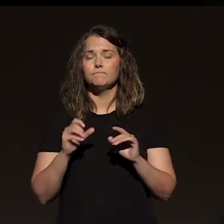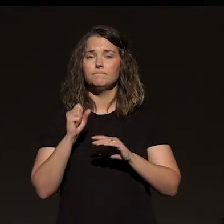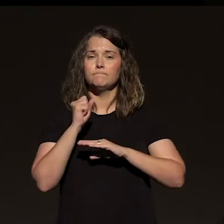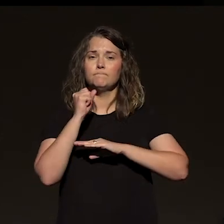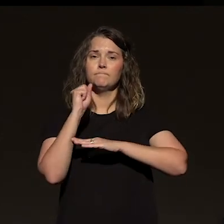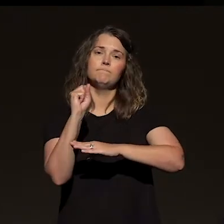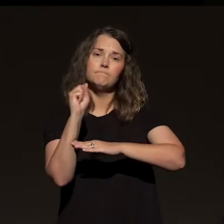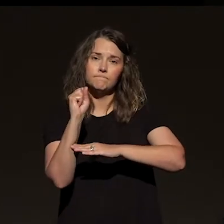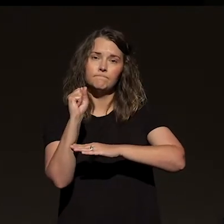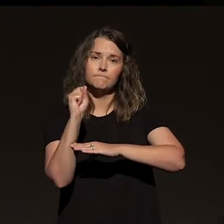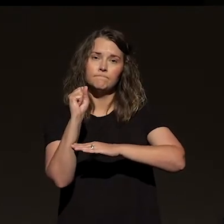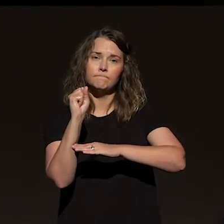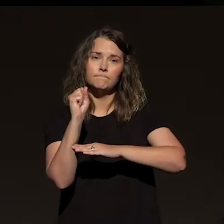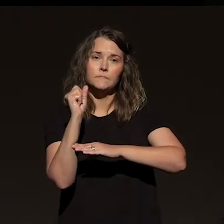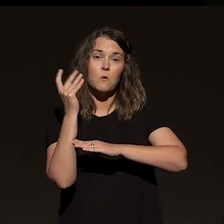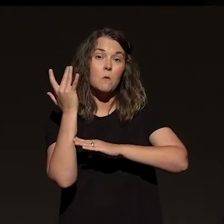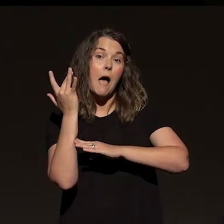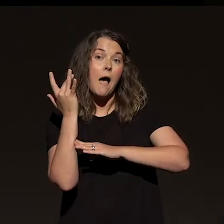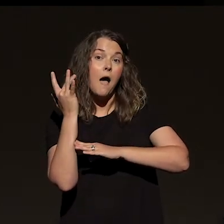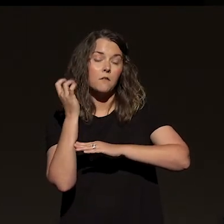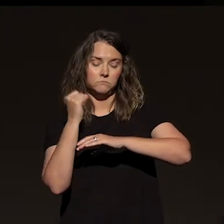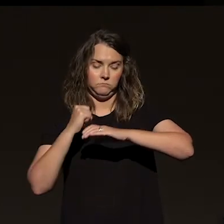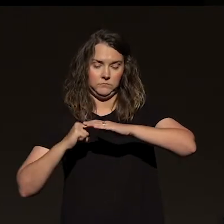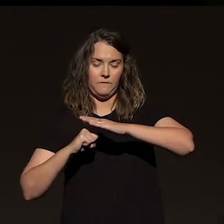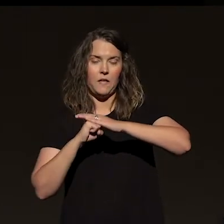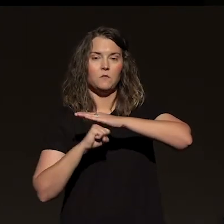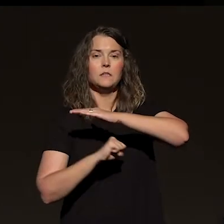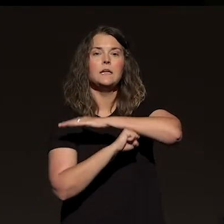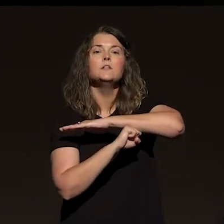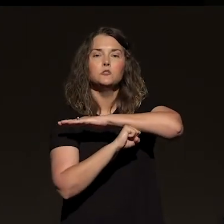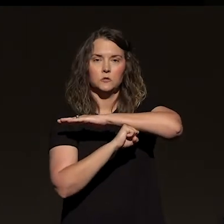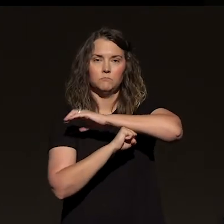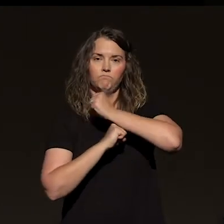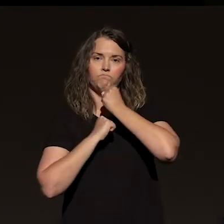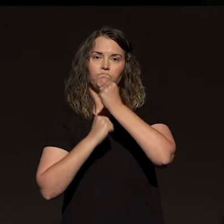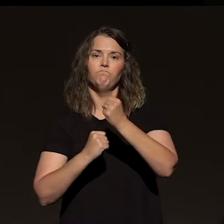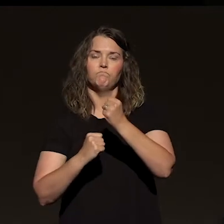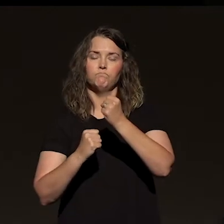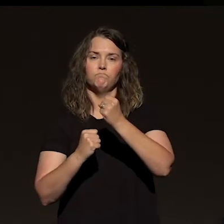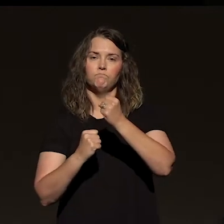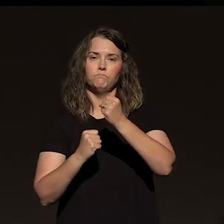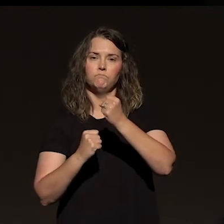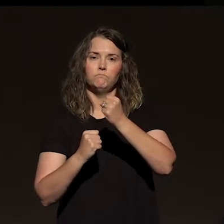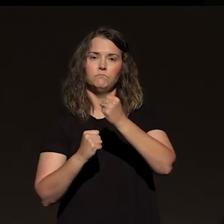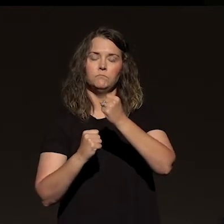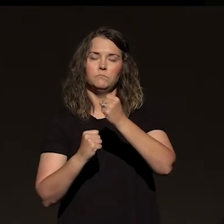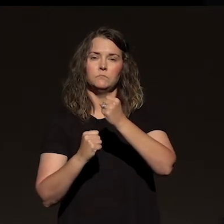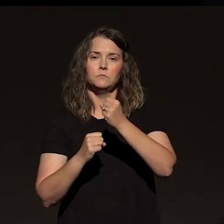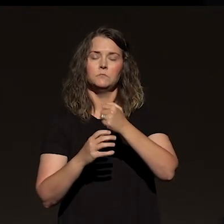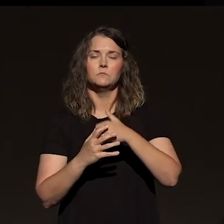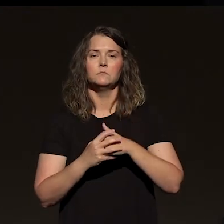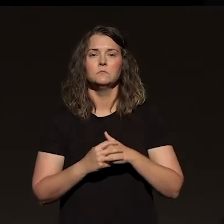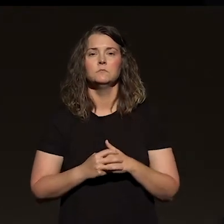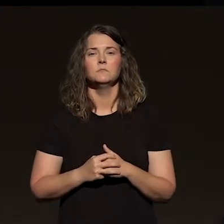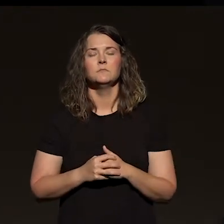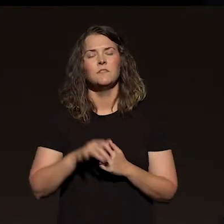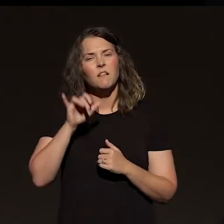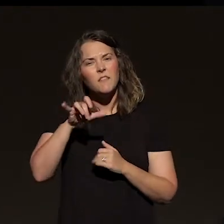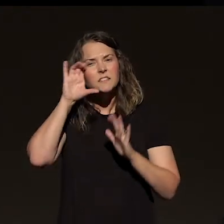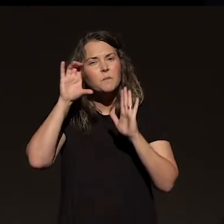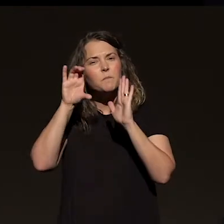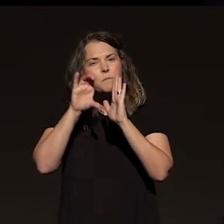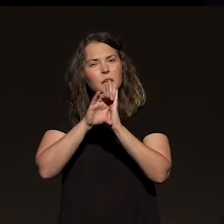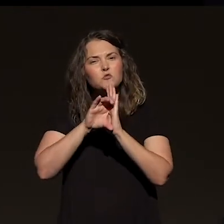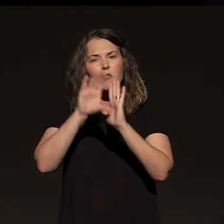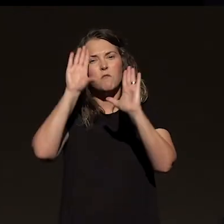because its foundation was strong. Can I just say to you, that's a picture of